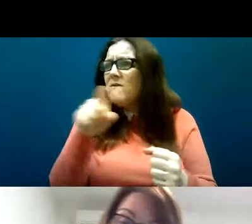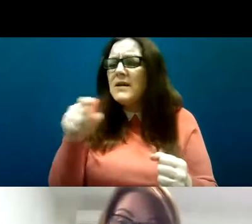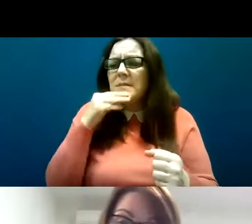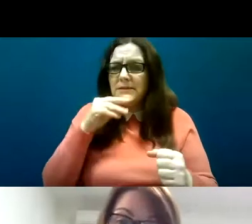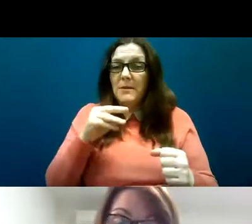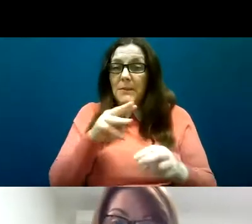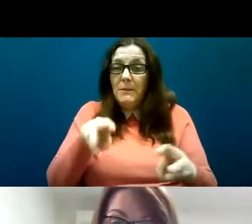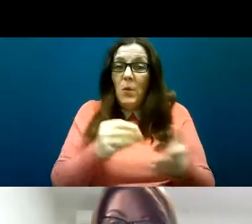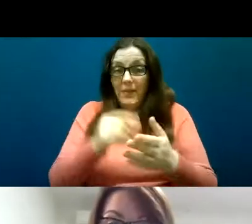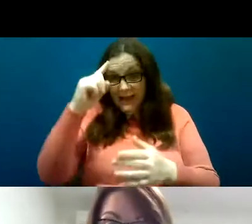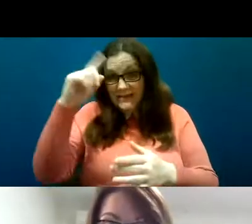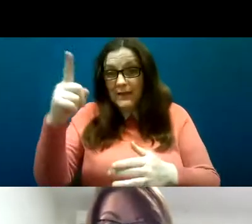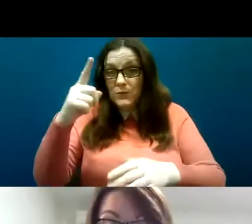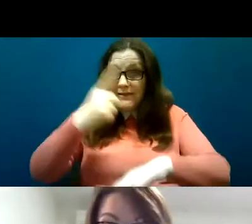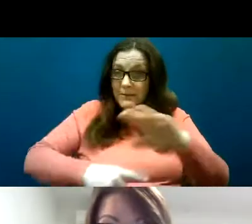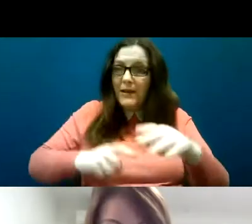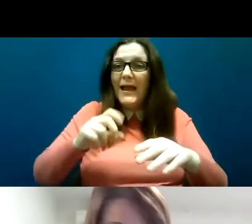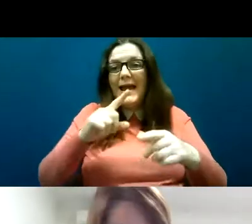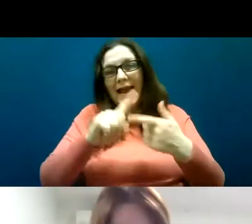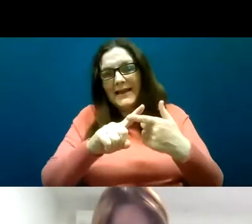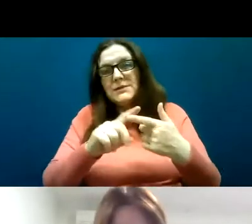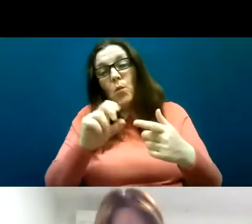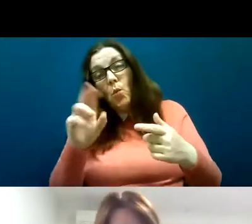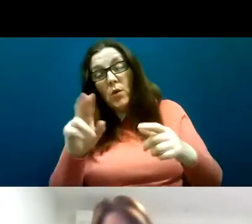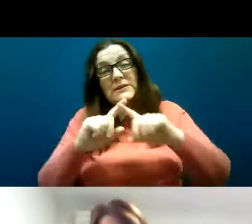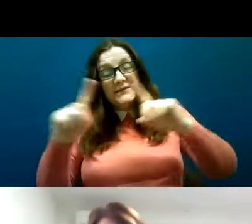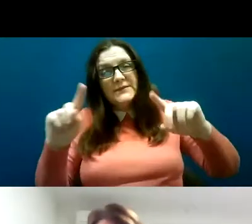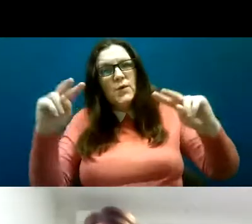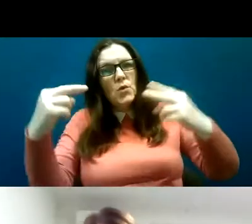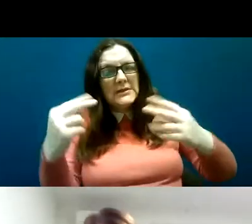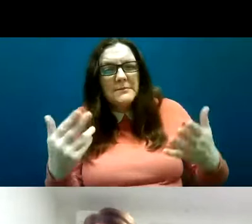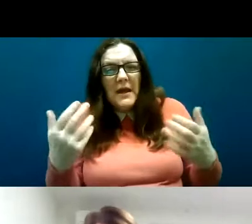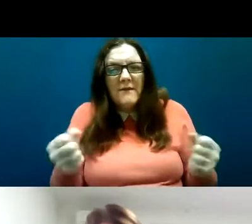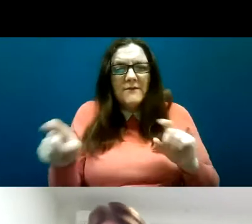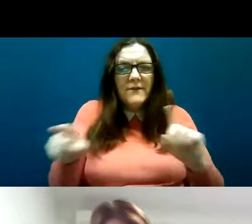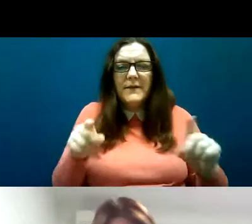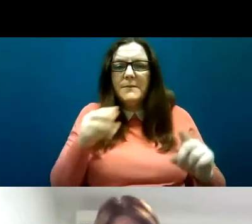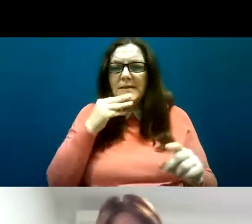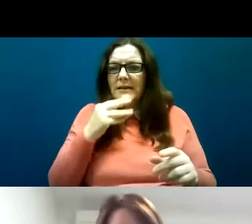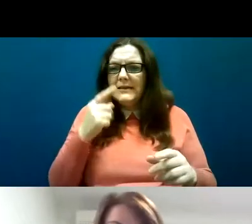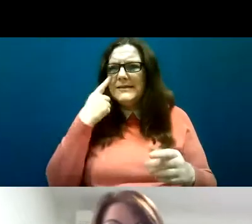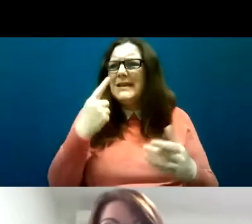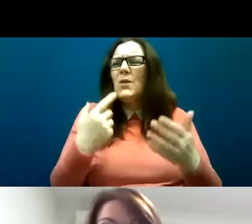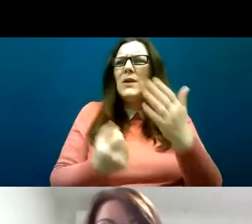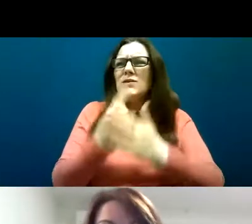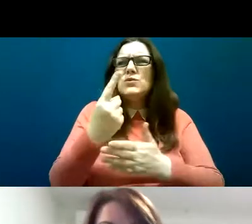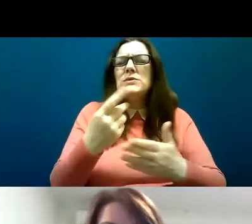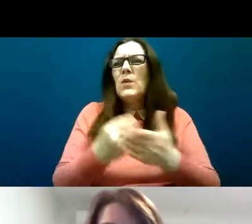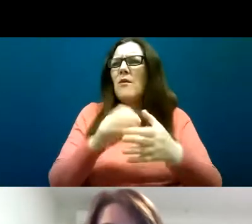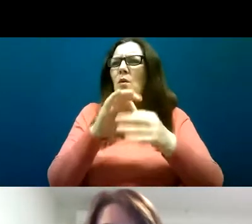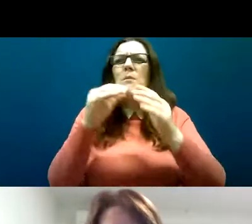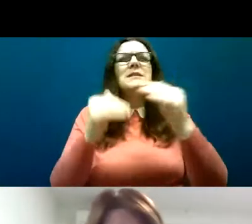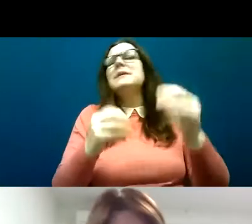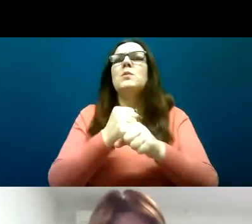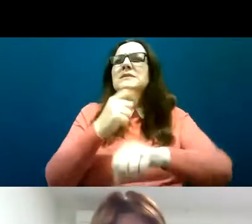particular interest in the interplay between the socioeconomic factors, cultural and ethnic issues with disability in leading to a risk in